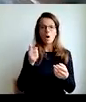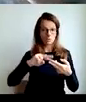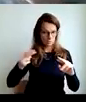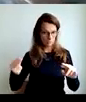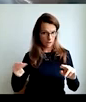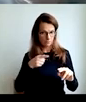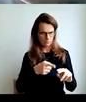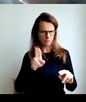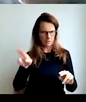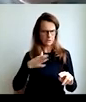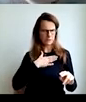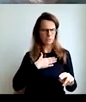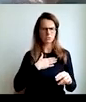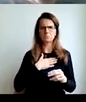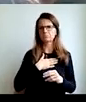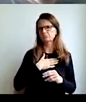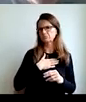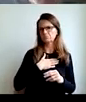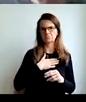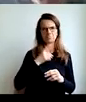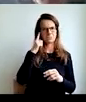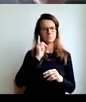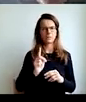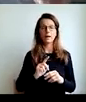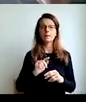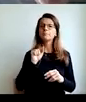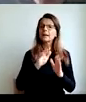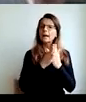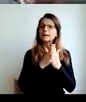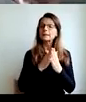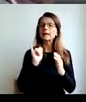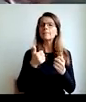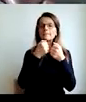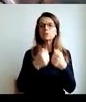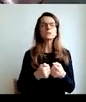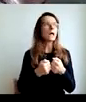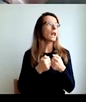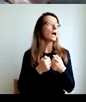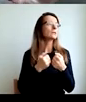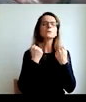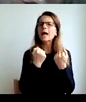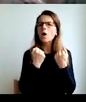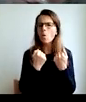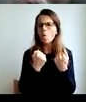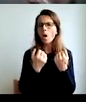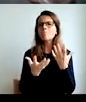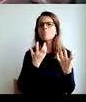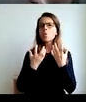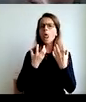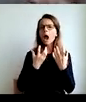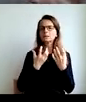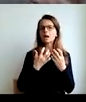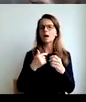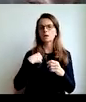tried to save a drowning dog, they freed ground and the dog survived, so this absurdity